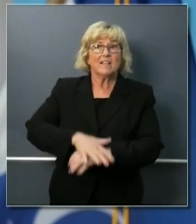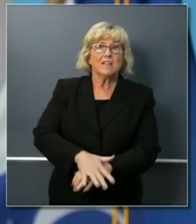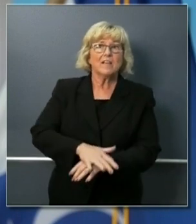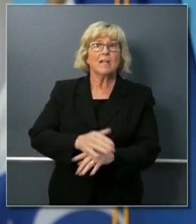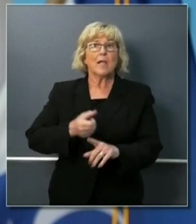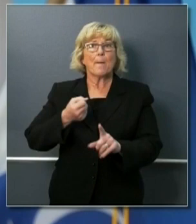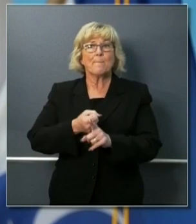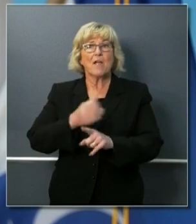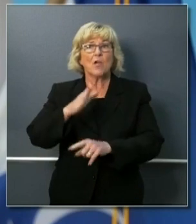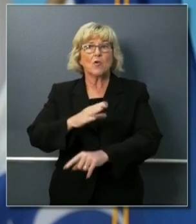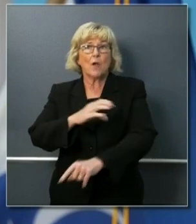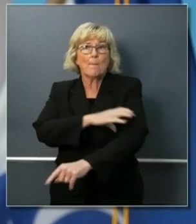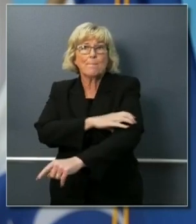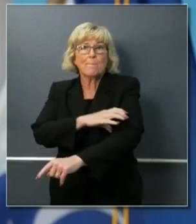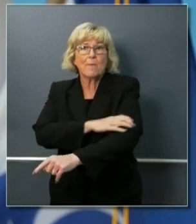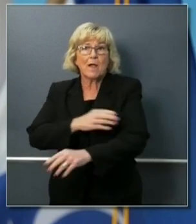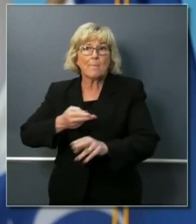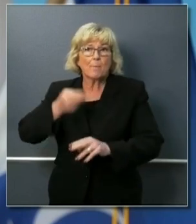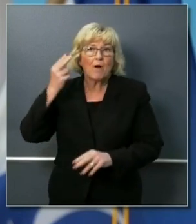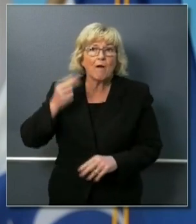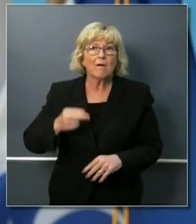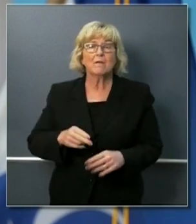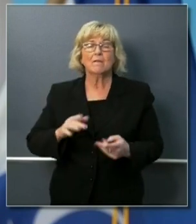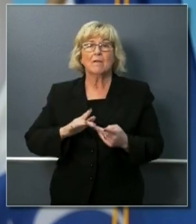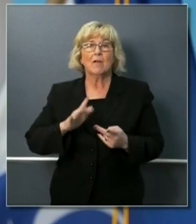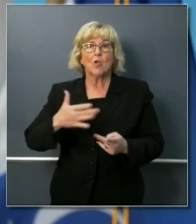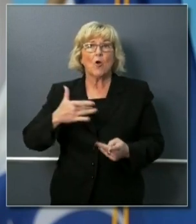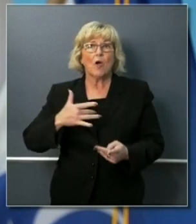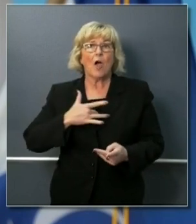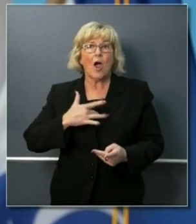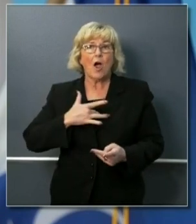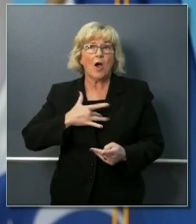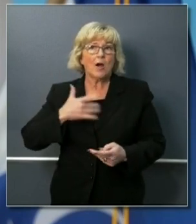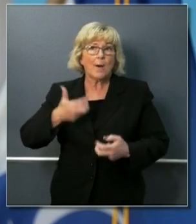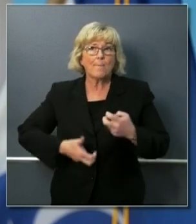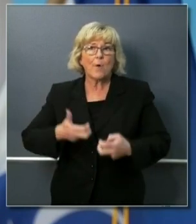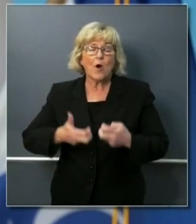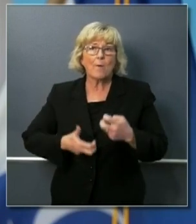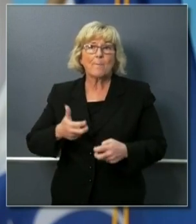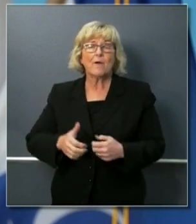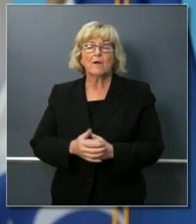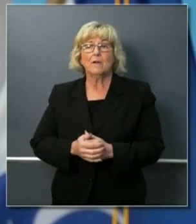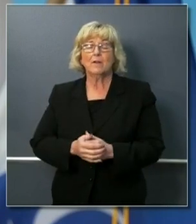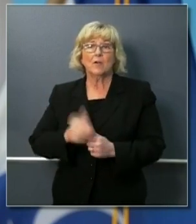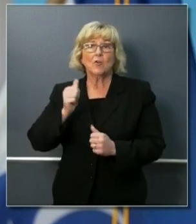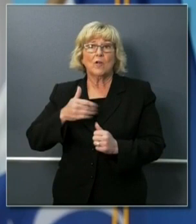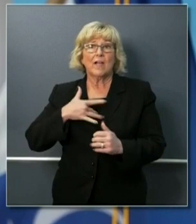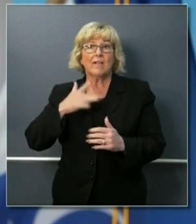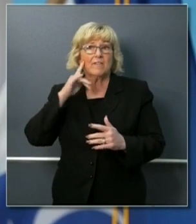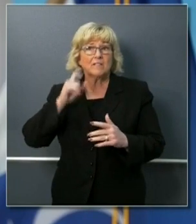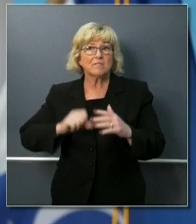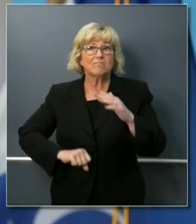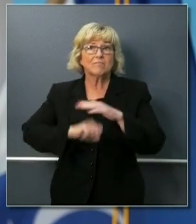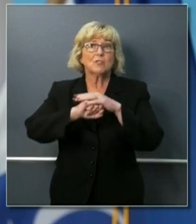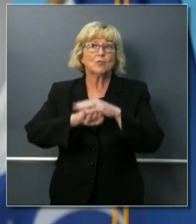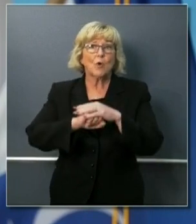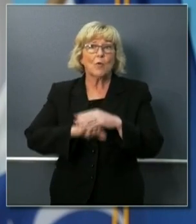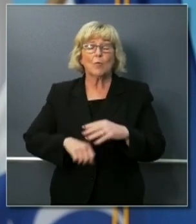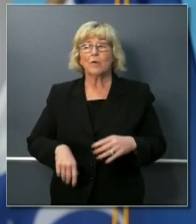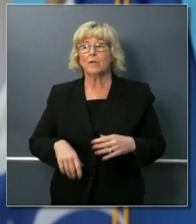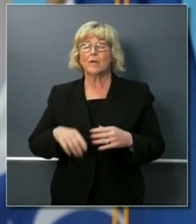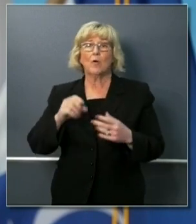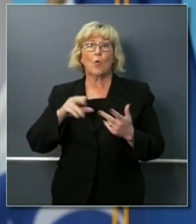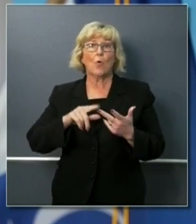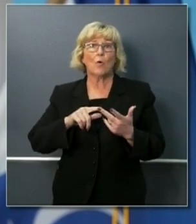impacts your blood pressure it impacts your heart and can increase the likelihood of a stroke it can impact